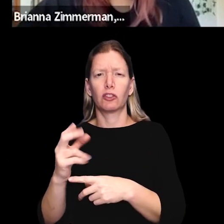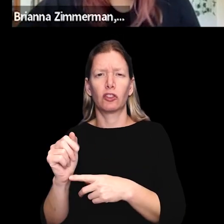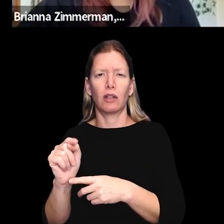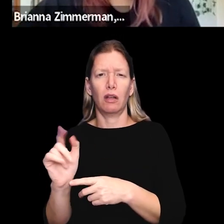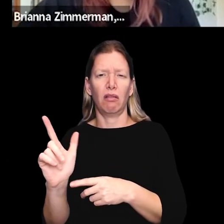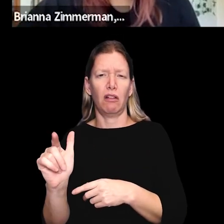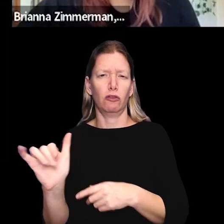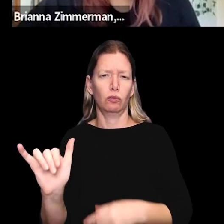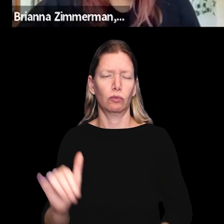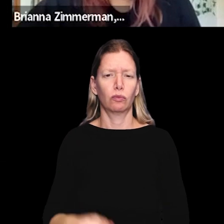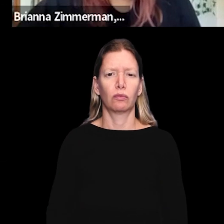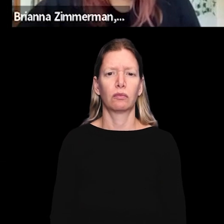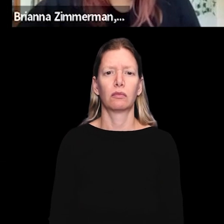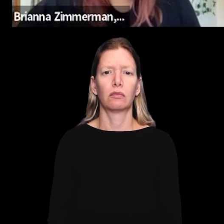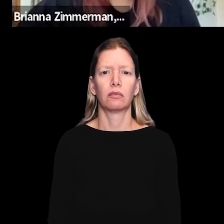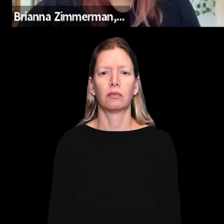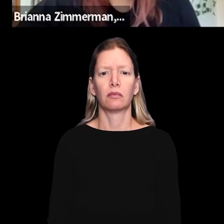in the chat later on as well.